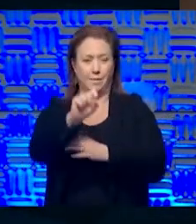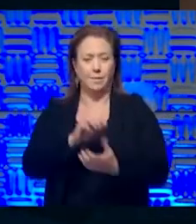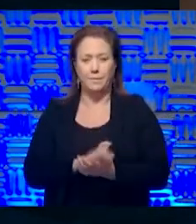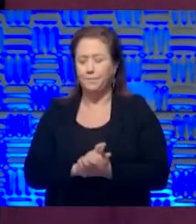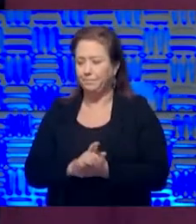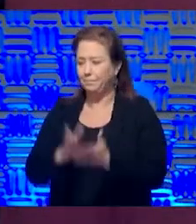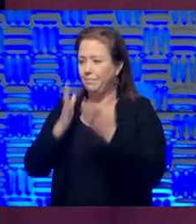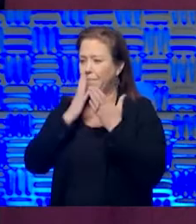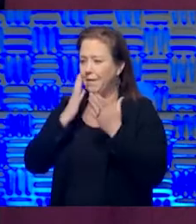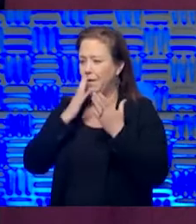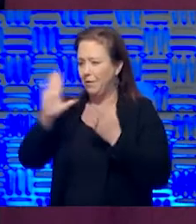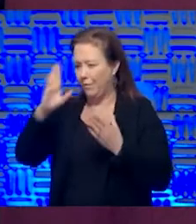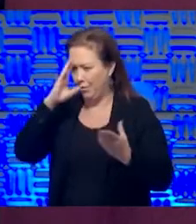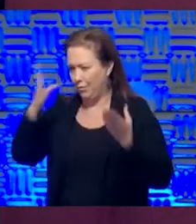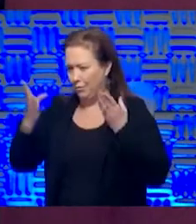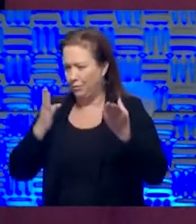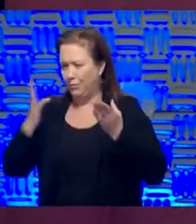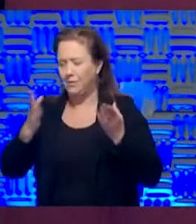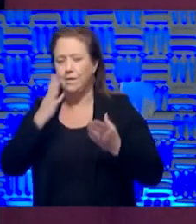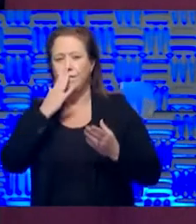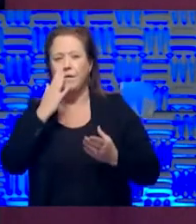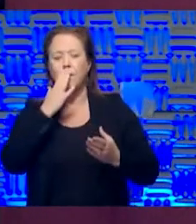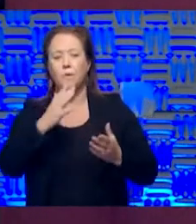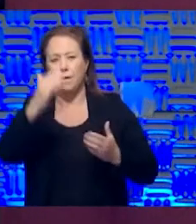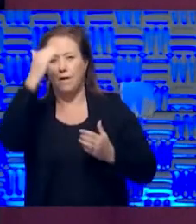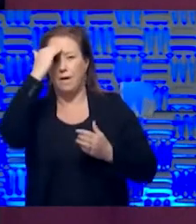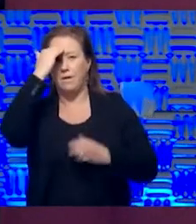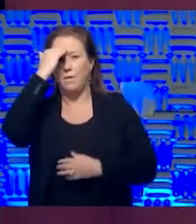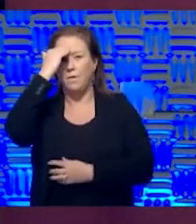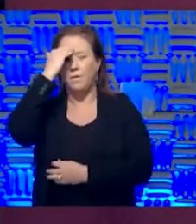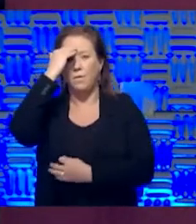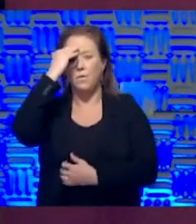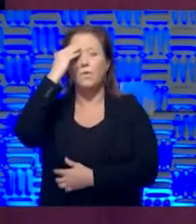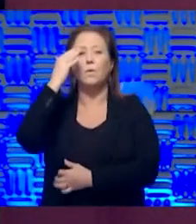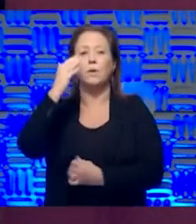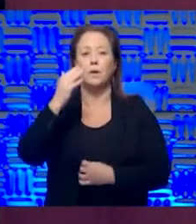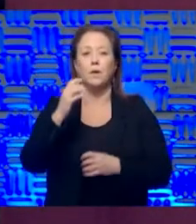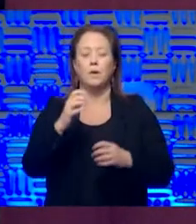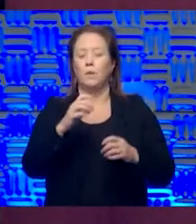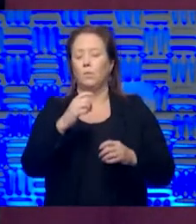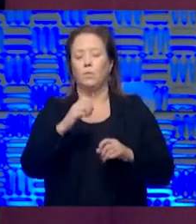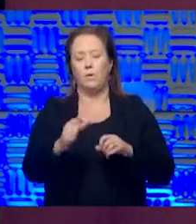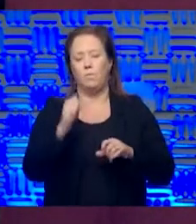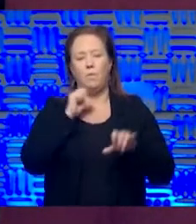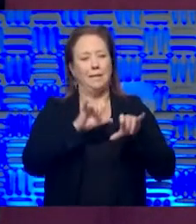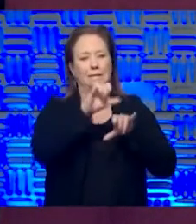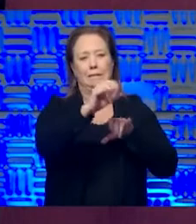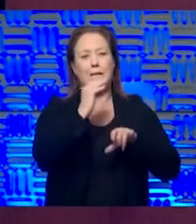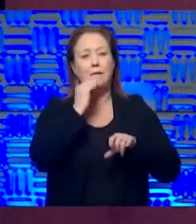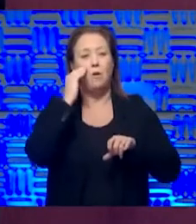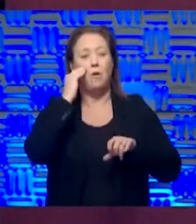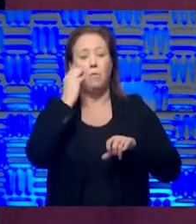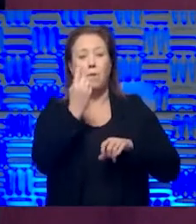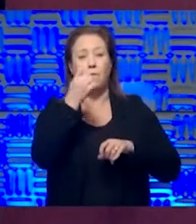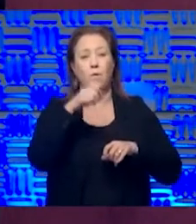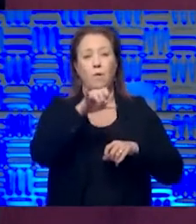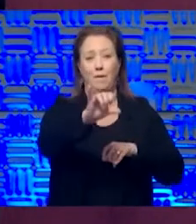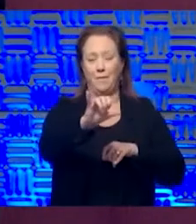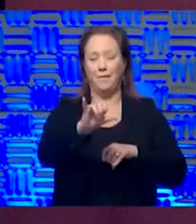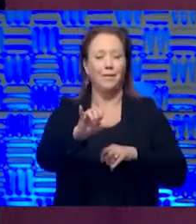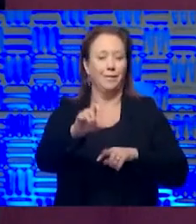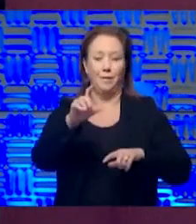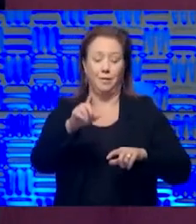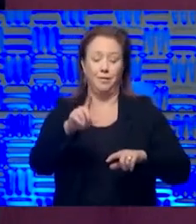And we thank you for your service and thank you for those efforts. And I know as we won't be sheltering in place forever that maybe you'll get out of the basement finally. I'm hoping.